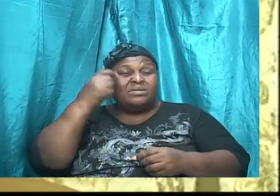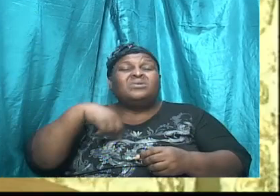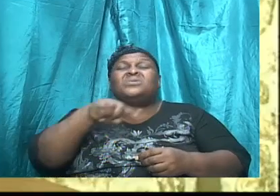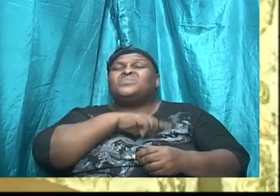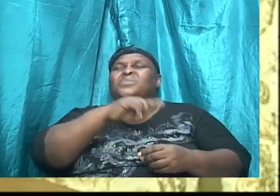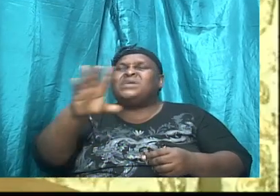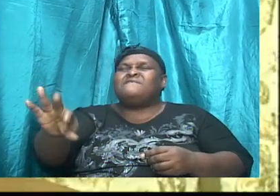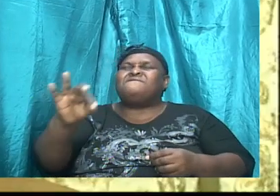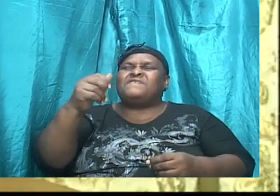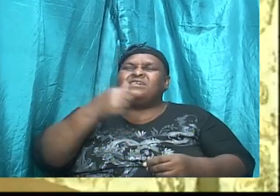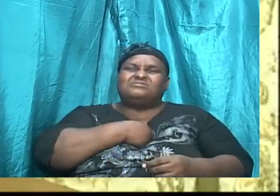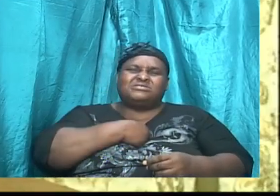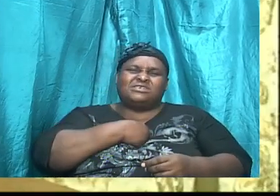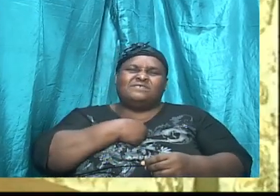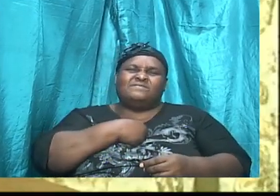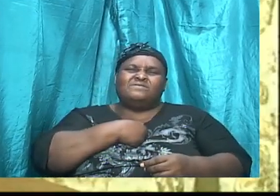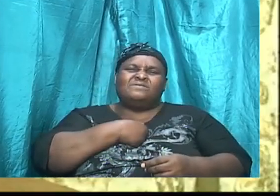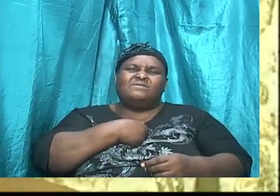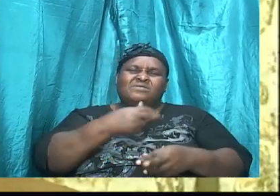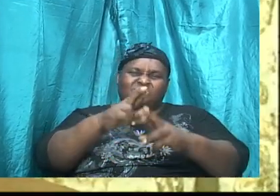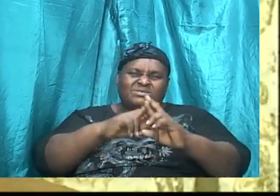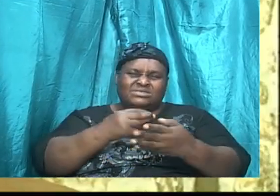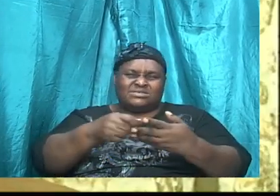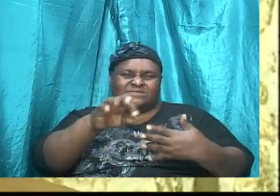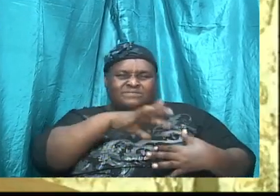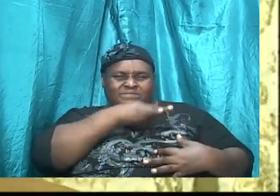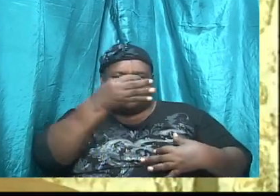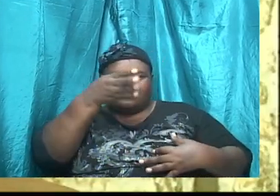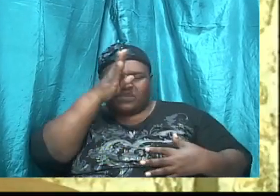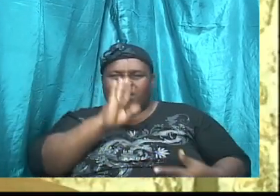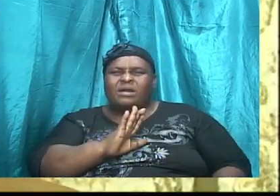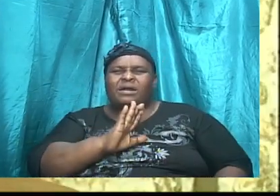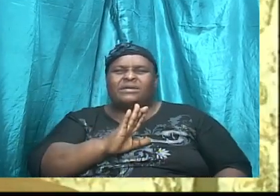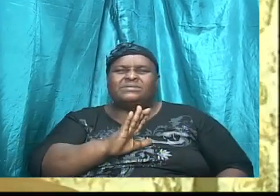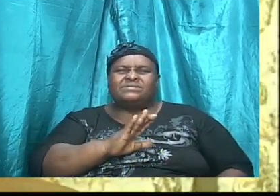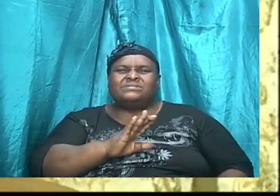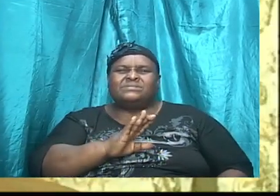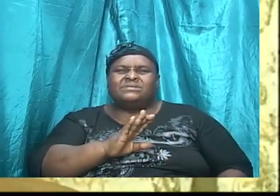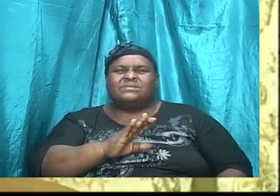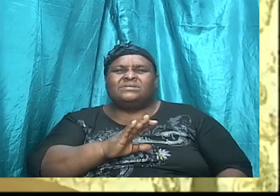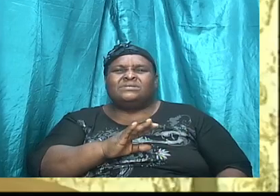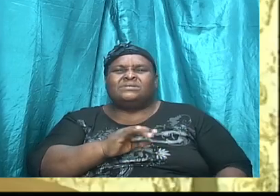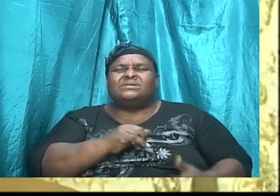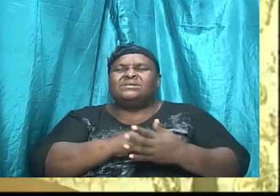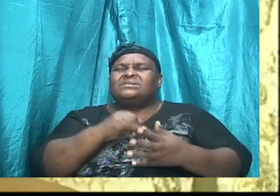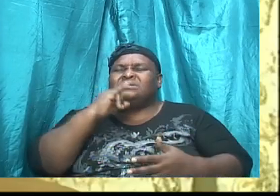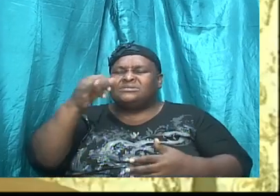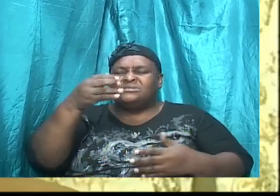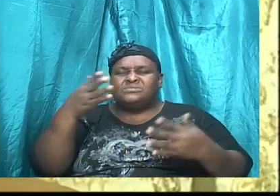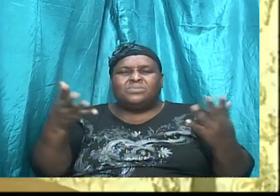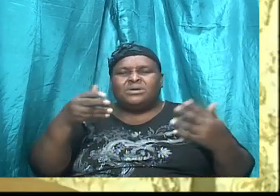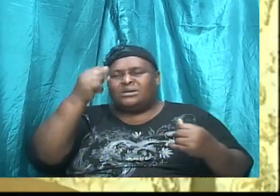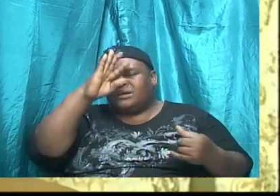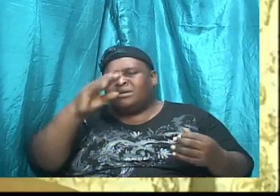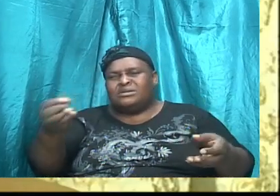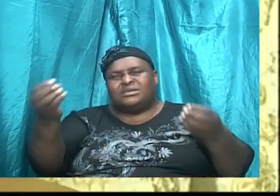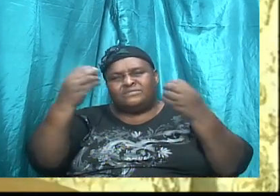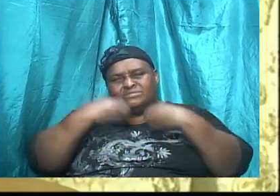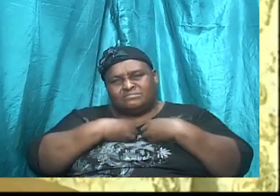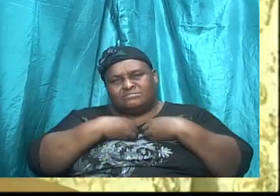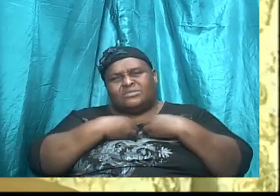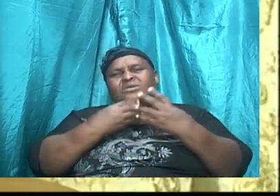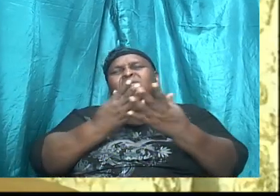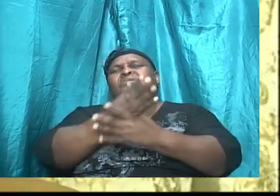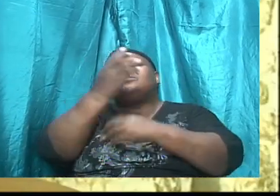that we receive from God, it is what God has given to us through